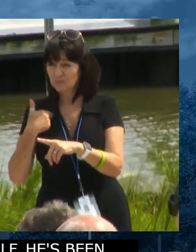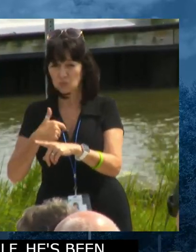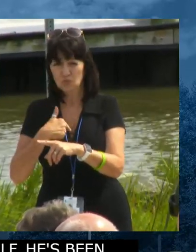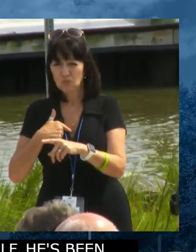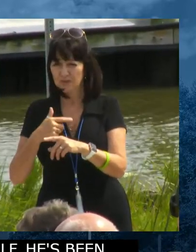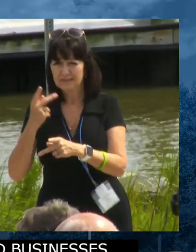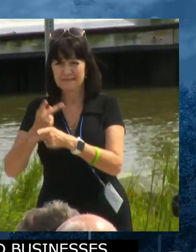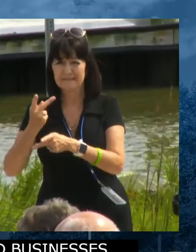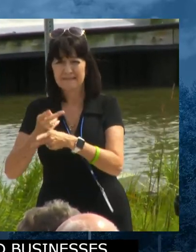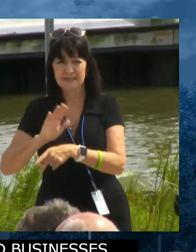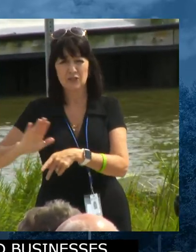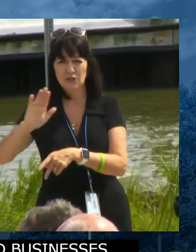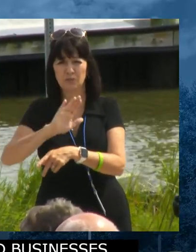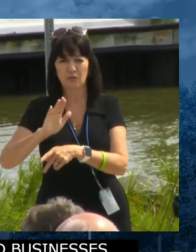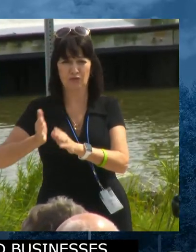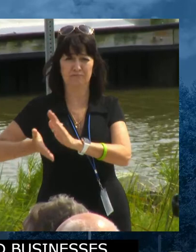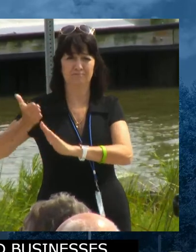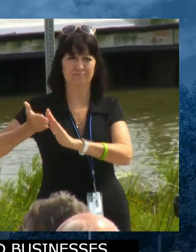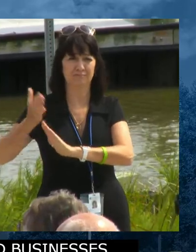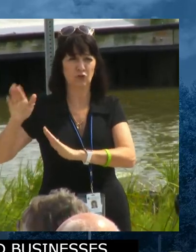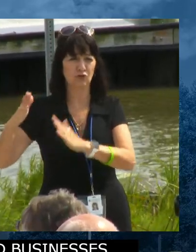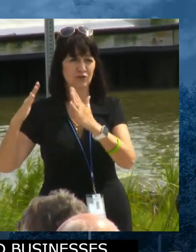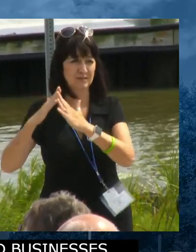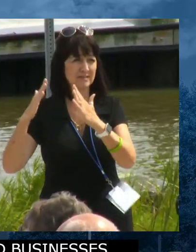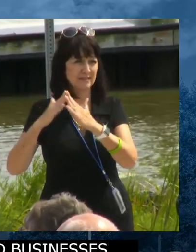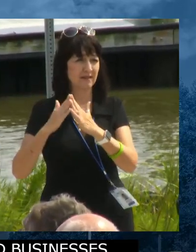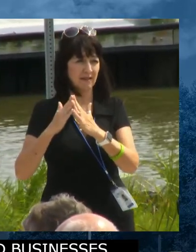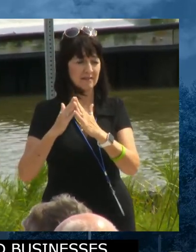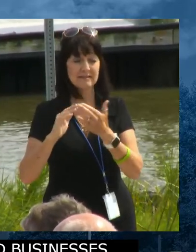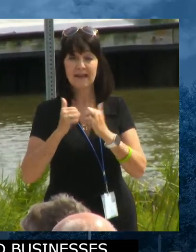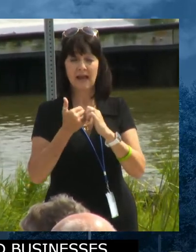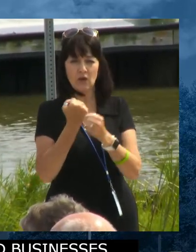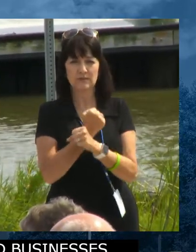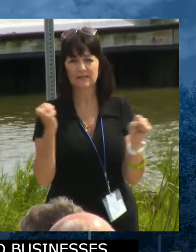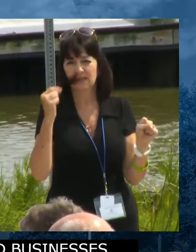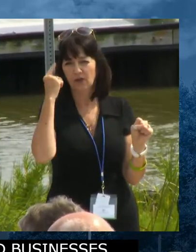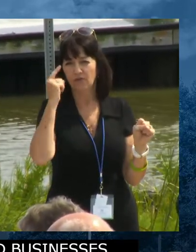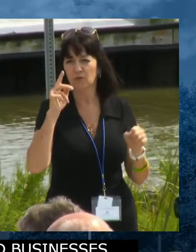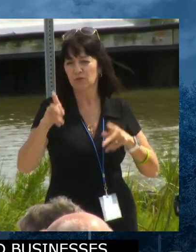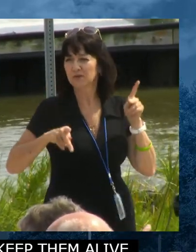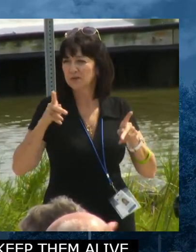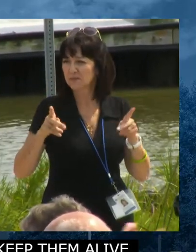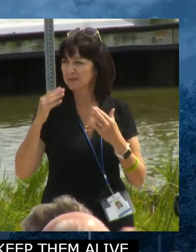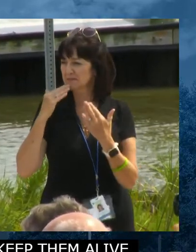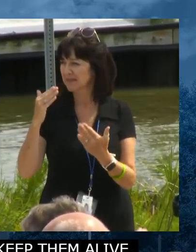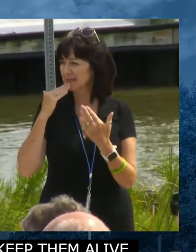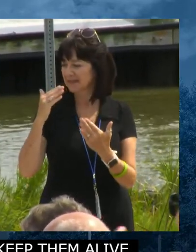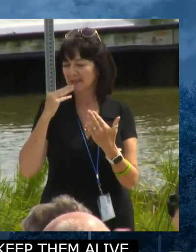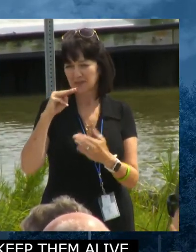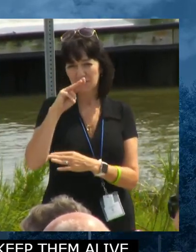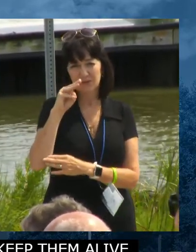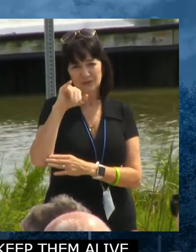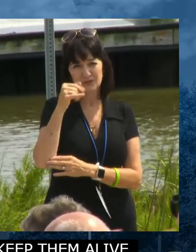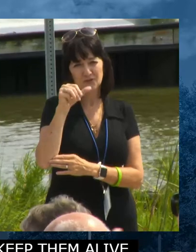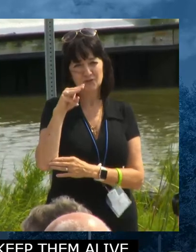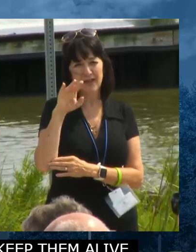and do it in a way that's safe for the citizens. So please help me thank Jamie Mack for the tremendous work that he's done.